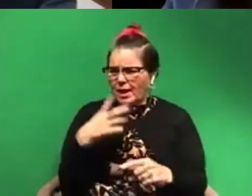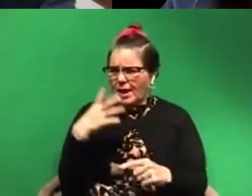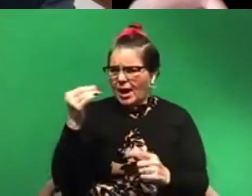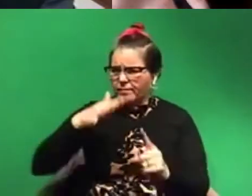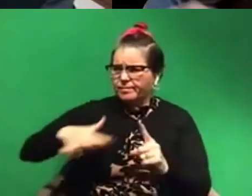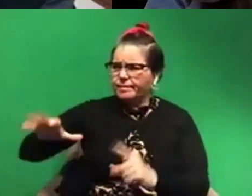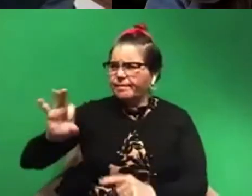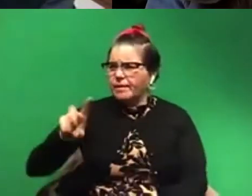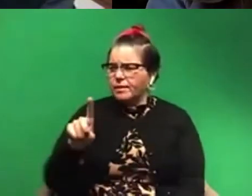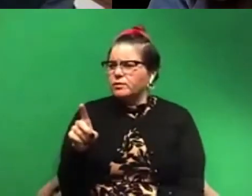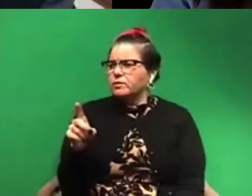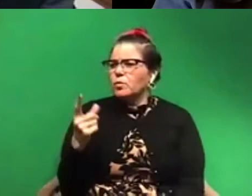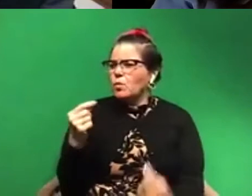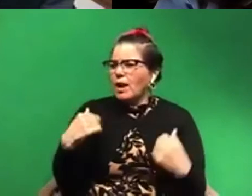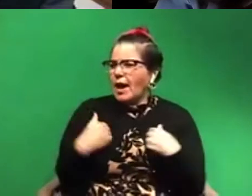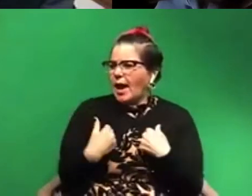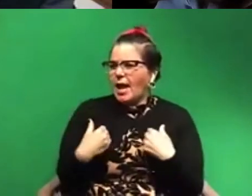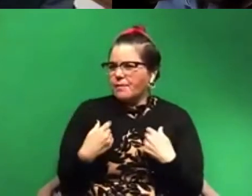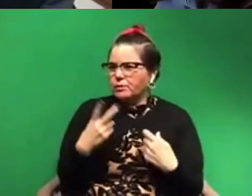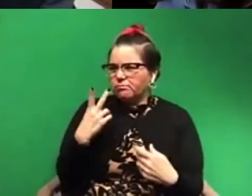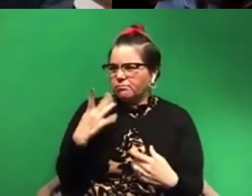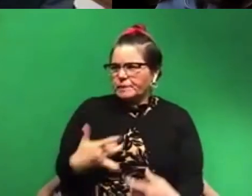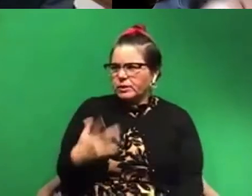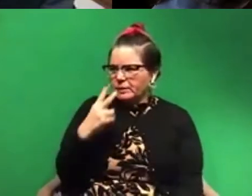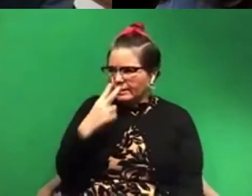animals do you see every once in a while? Uh, what are you seeing out there?